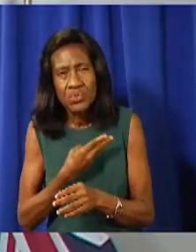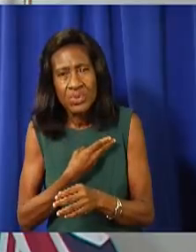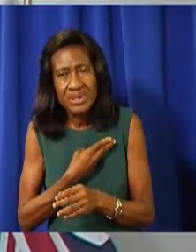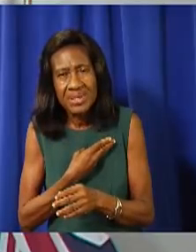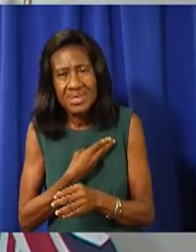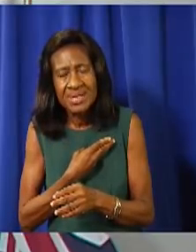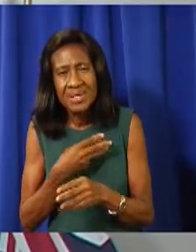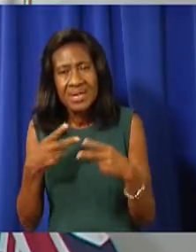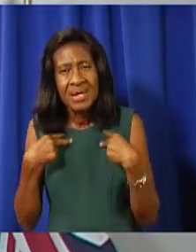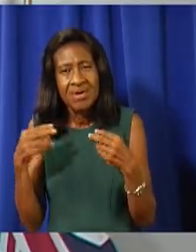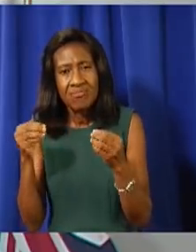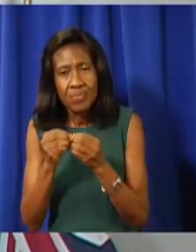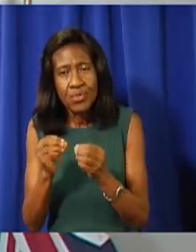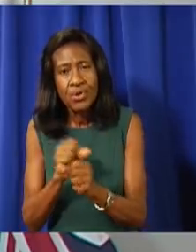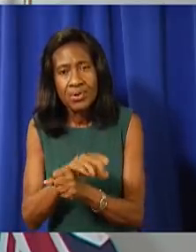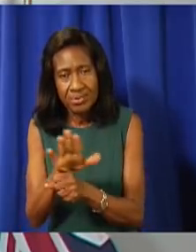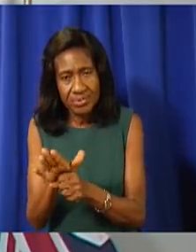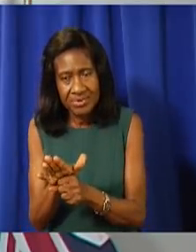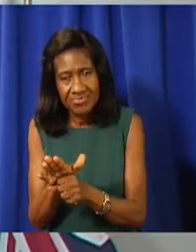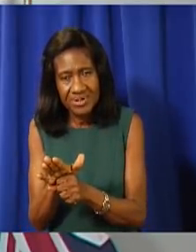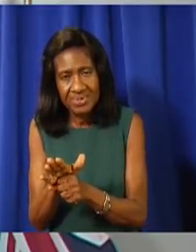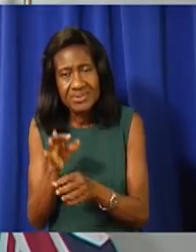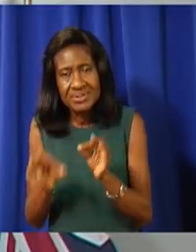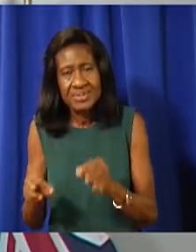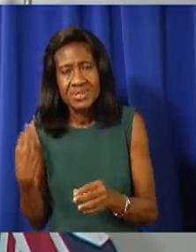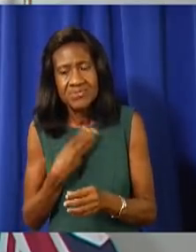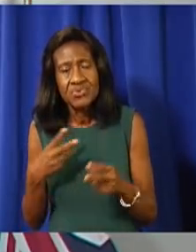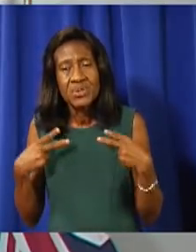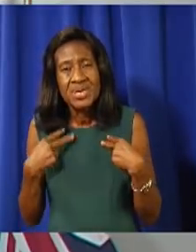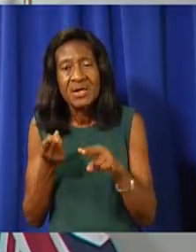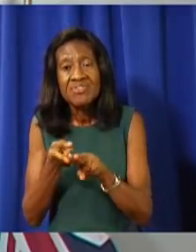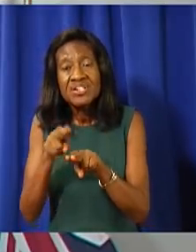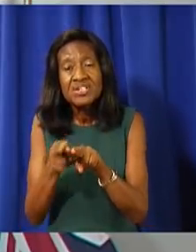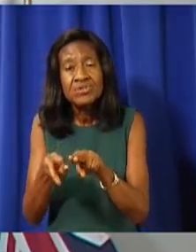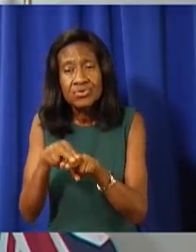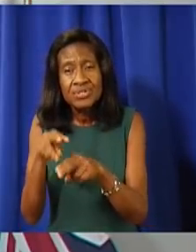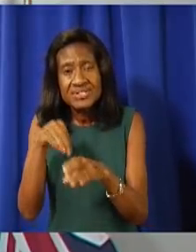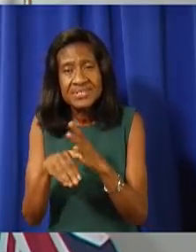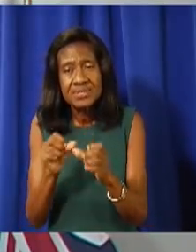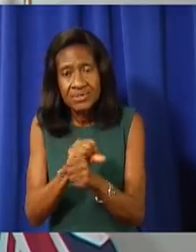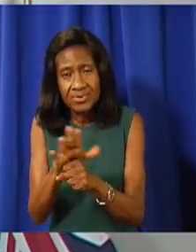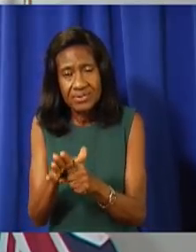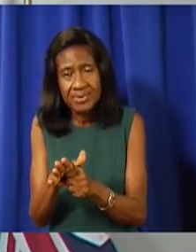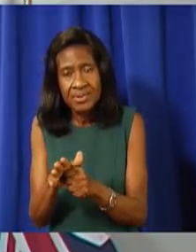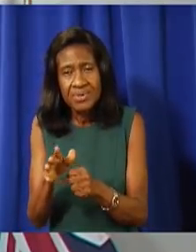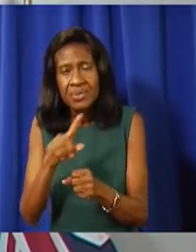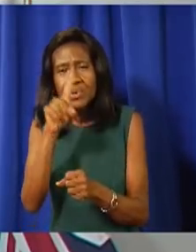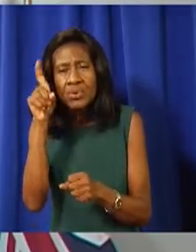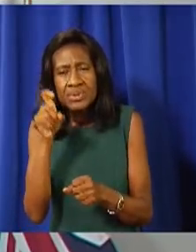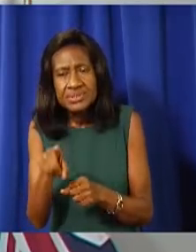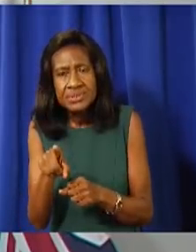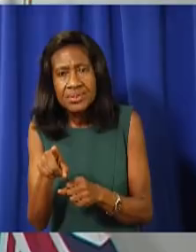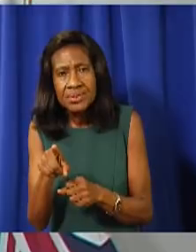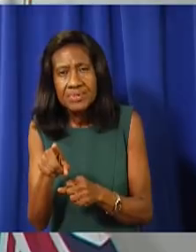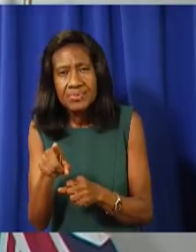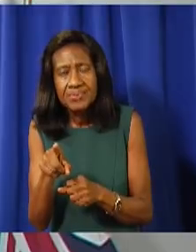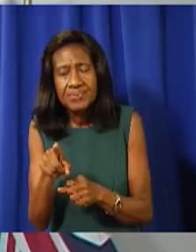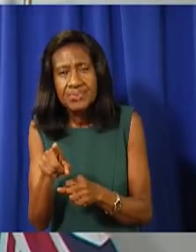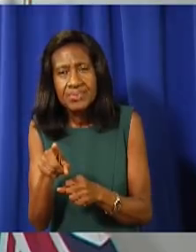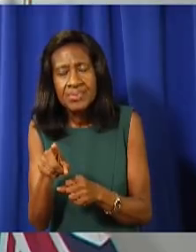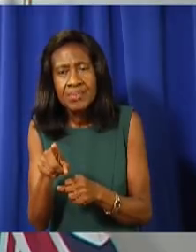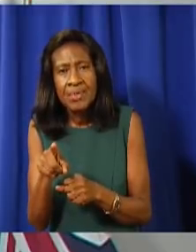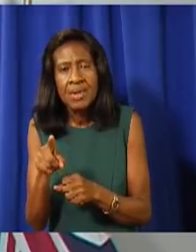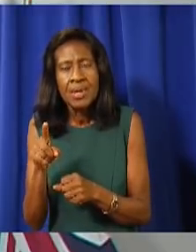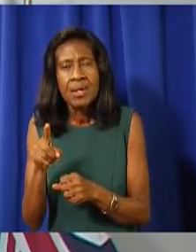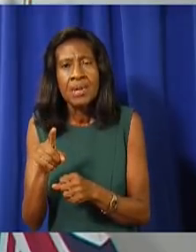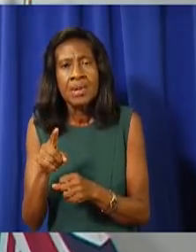population is being tested, right? We're doing it at certain checkpoints or when you go to the doctor. Will we be stepping up the amount of COVID tests